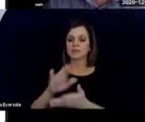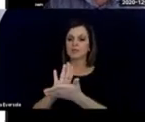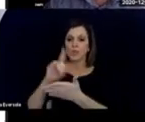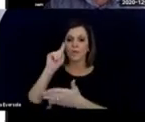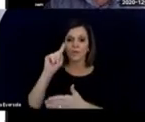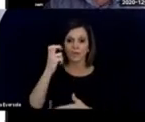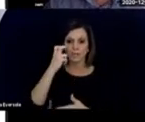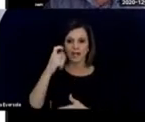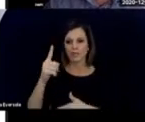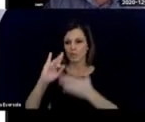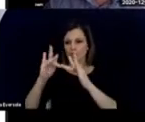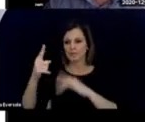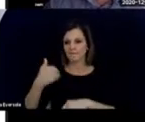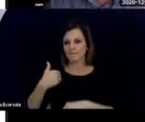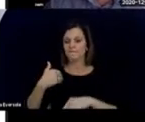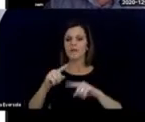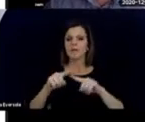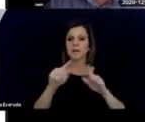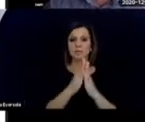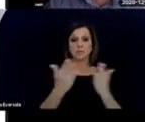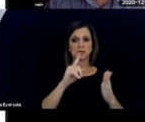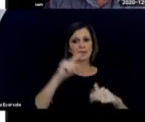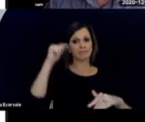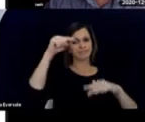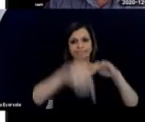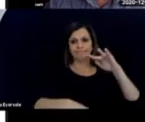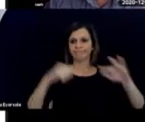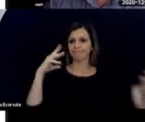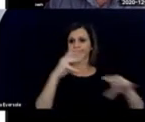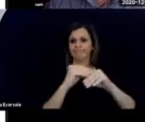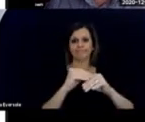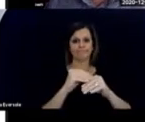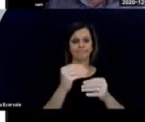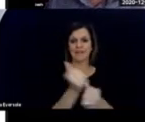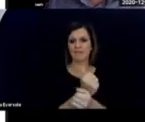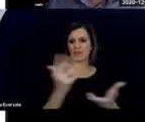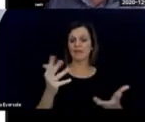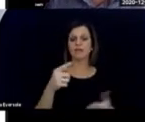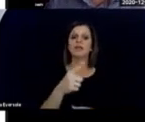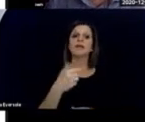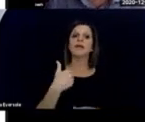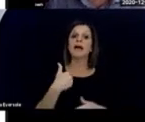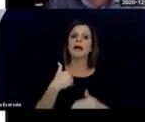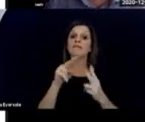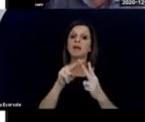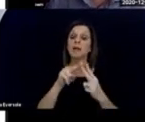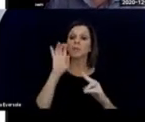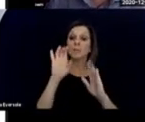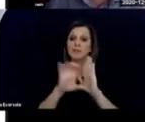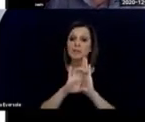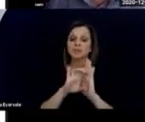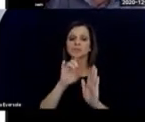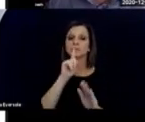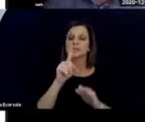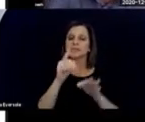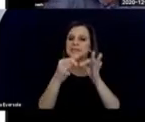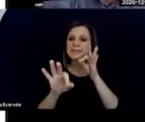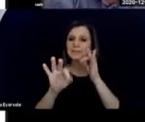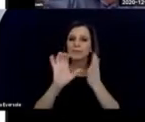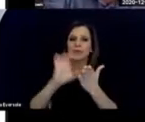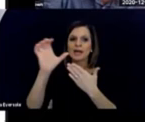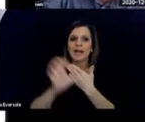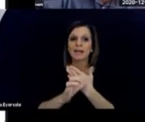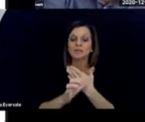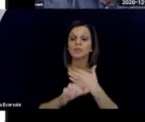quite comprehensive. And here are a couple of photos. Here are very simple calendars. The first